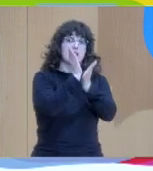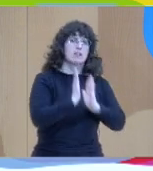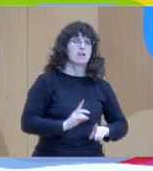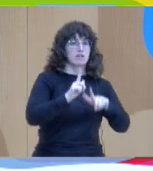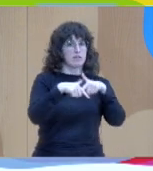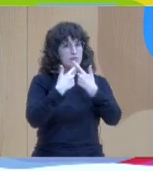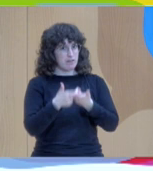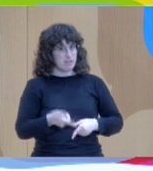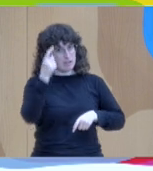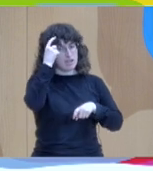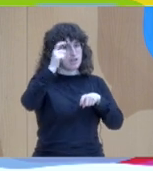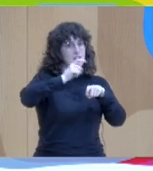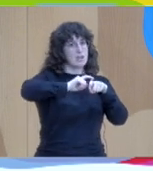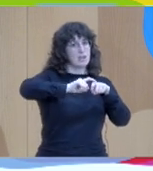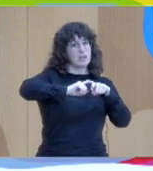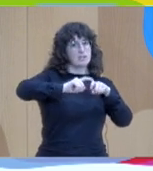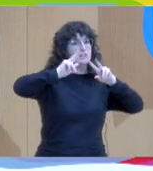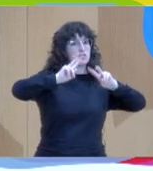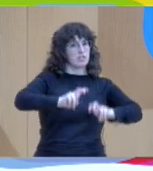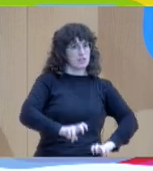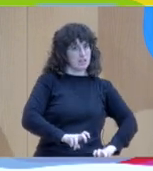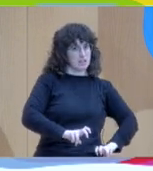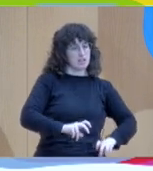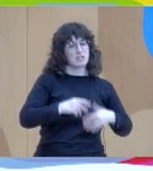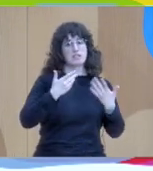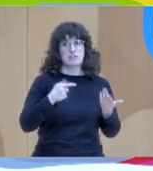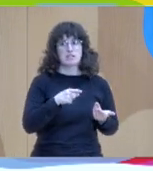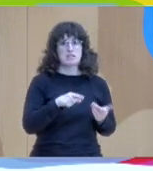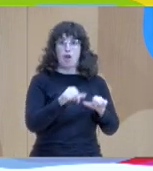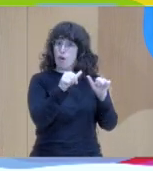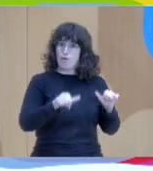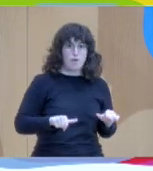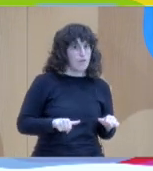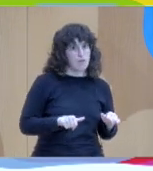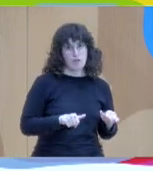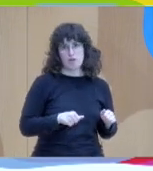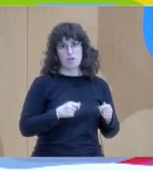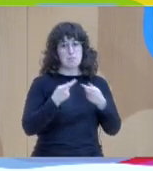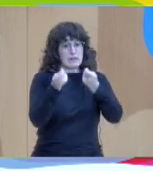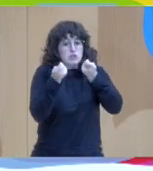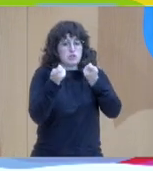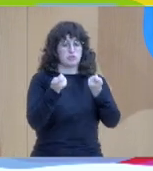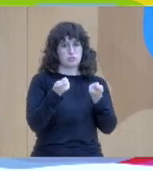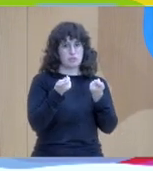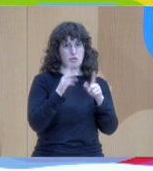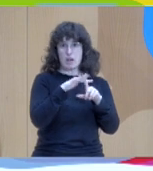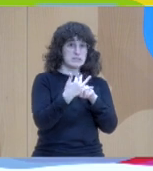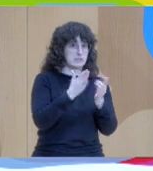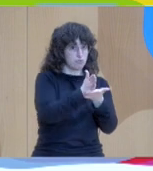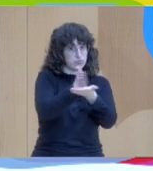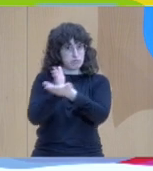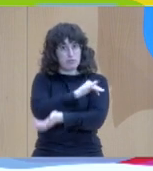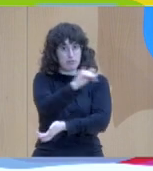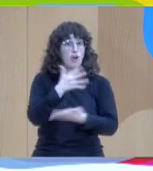controlling the situation and when you get anxious in the situation you start to control. you